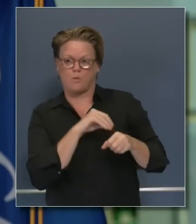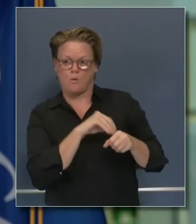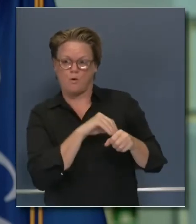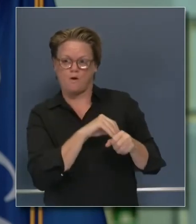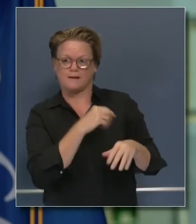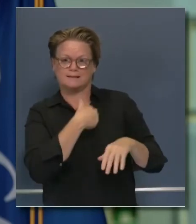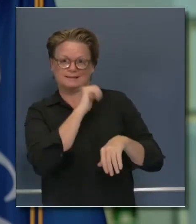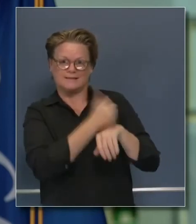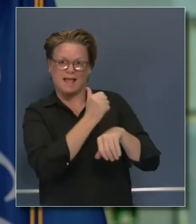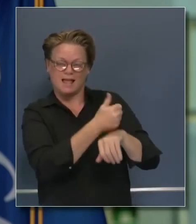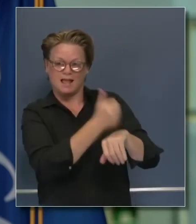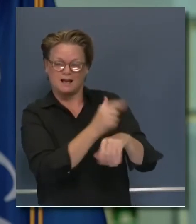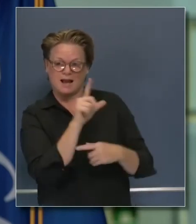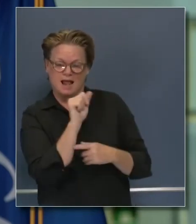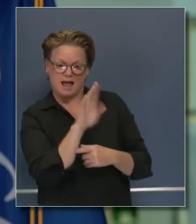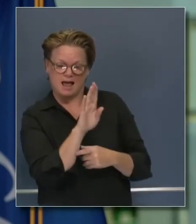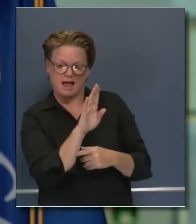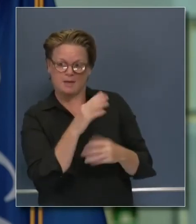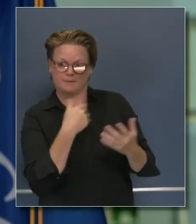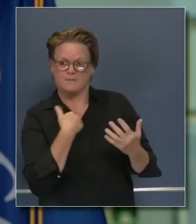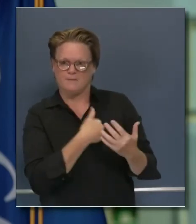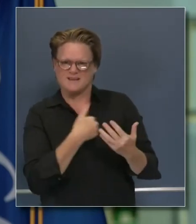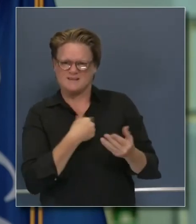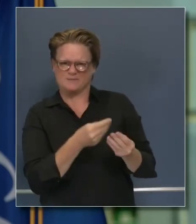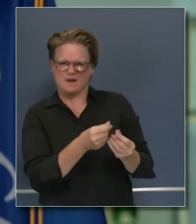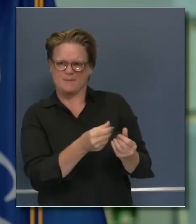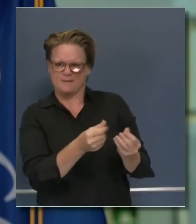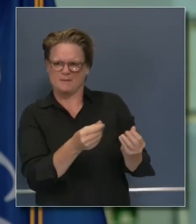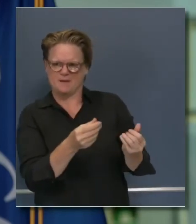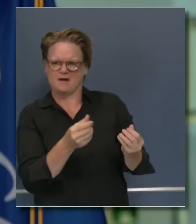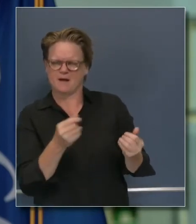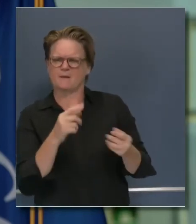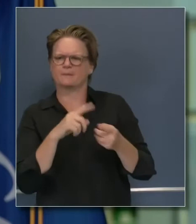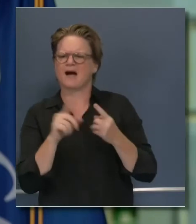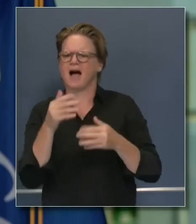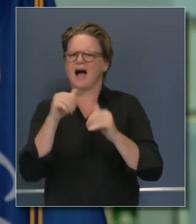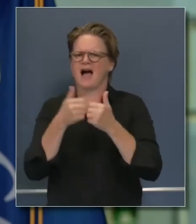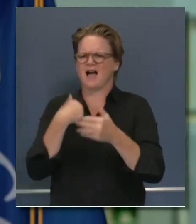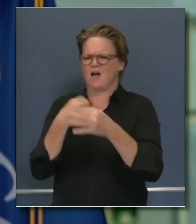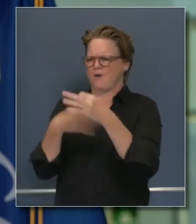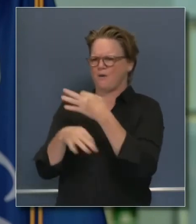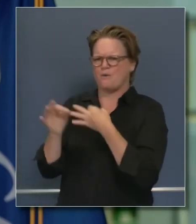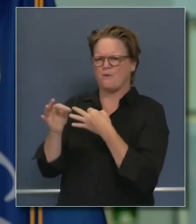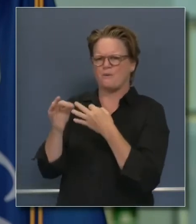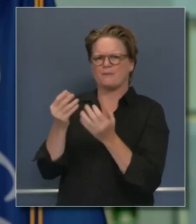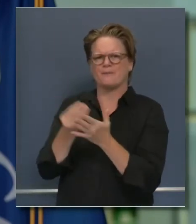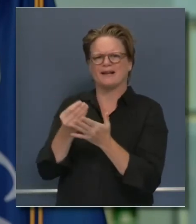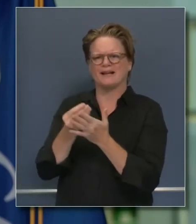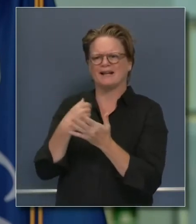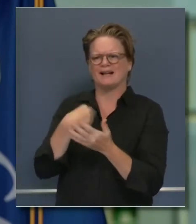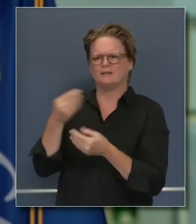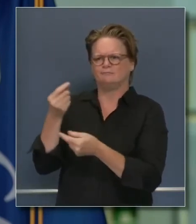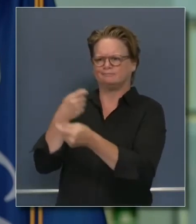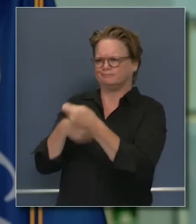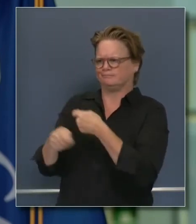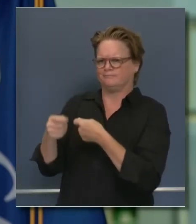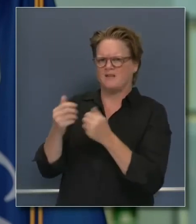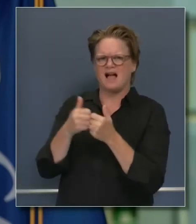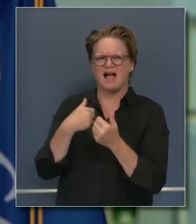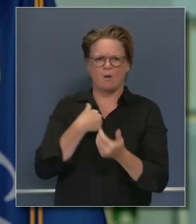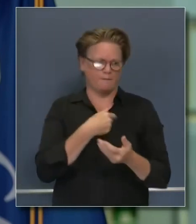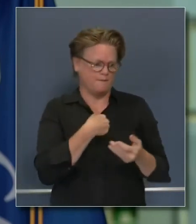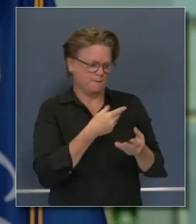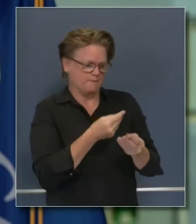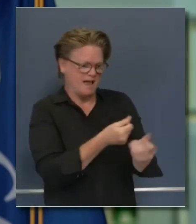assumed those costs and how we will get those costs reimbursed through these contracts, and what the assumed costs are specific to the cost breakdown that I